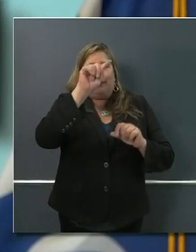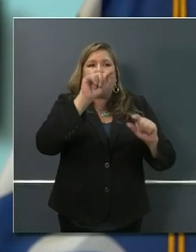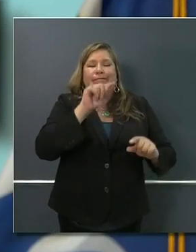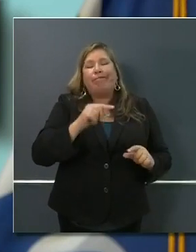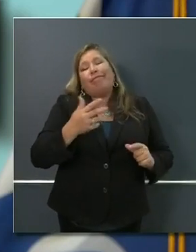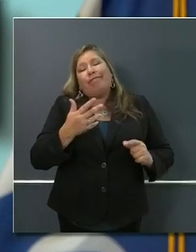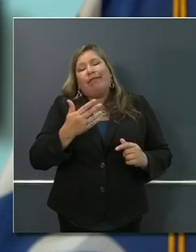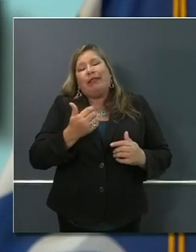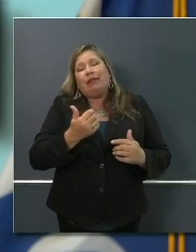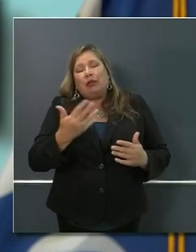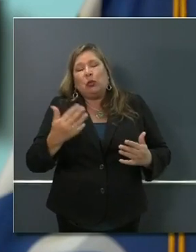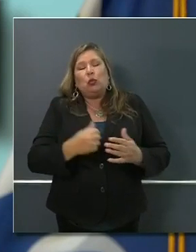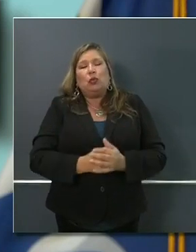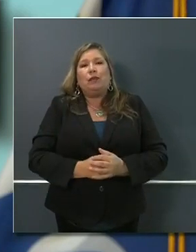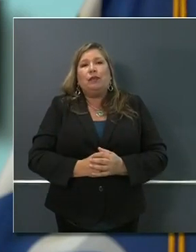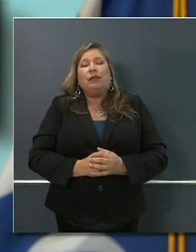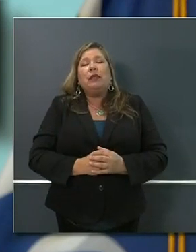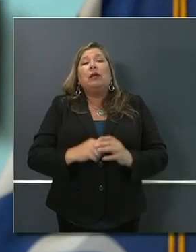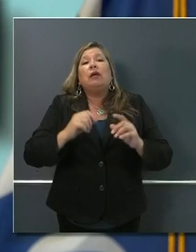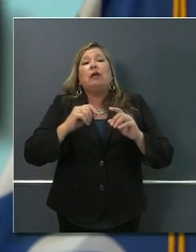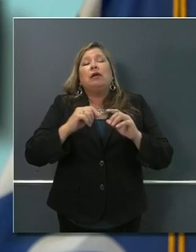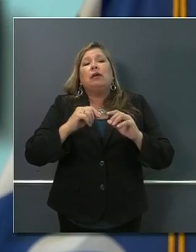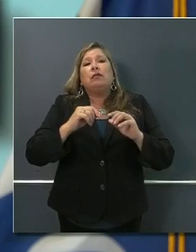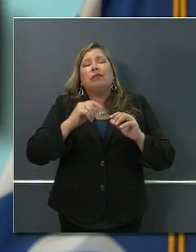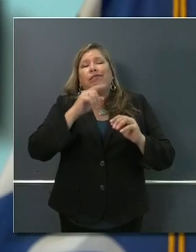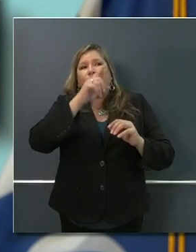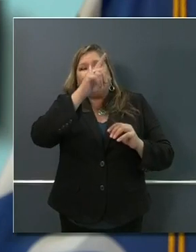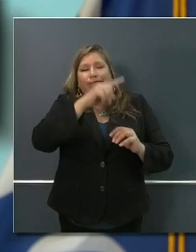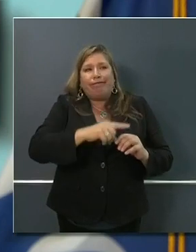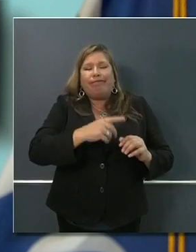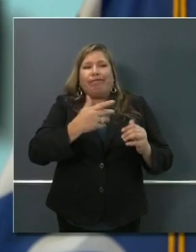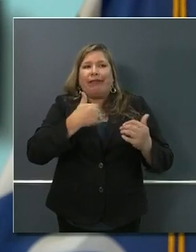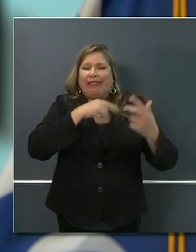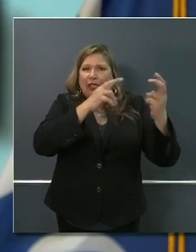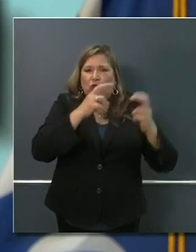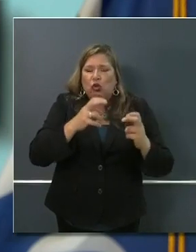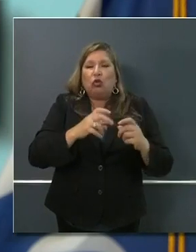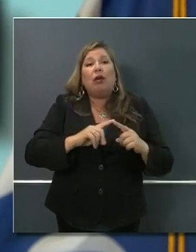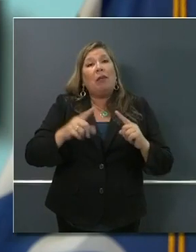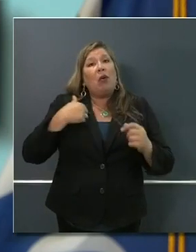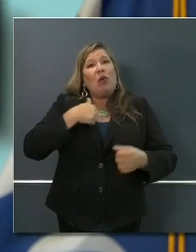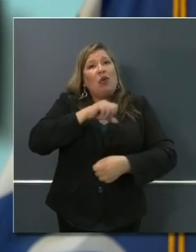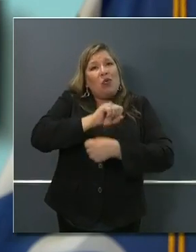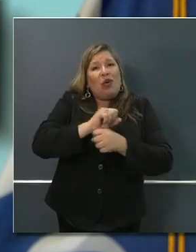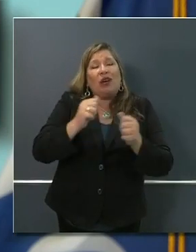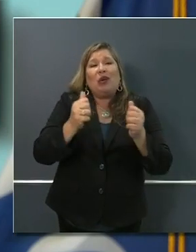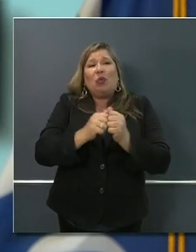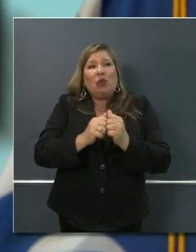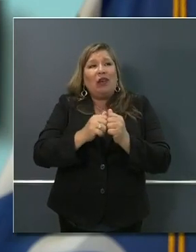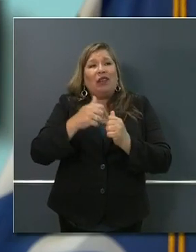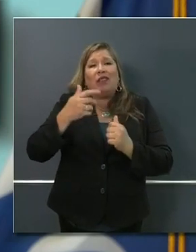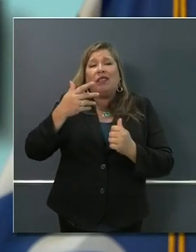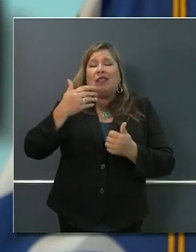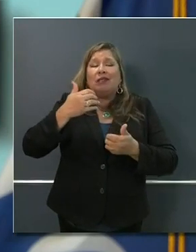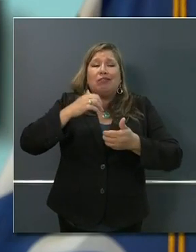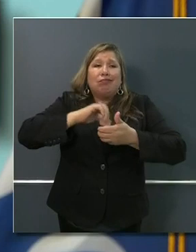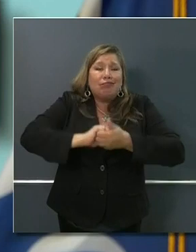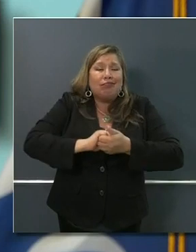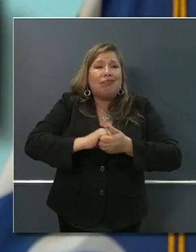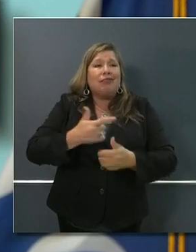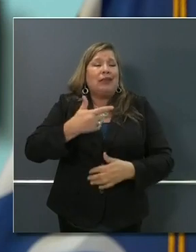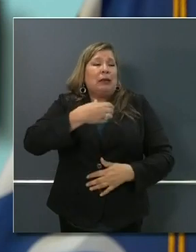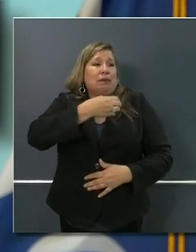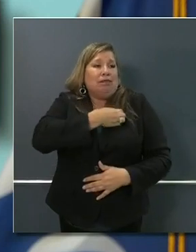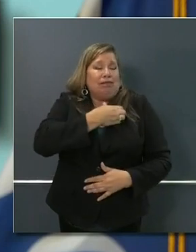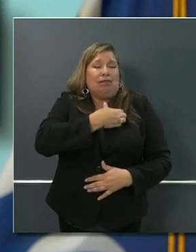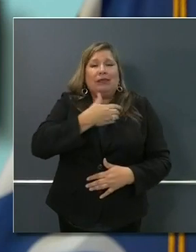being extraordinary partners in those parts of the state, and working with Park Patrol, CHP, working with local law enforcement, and